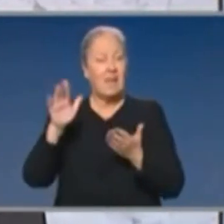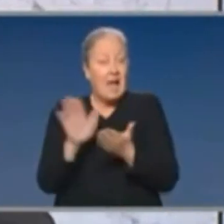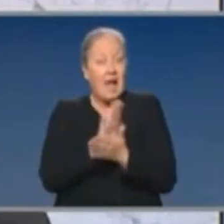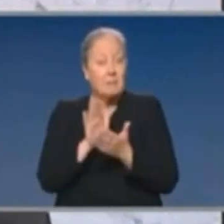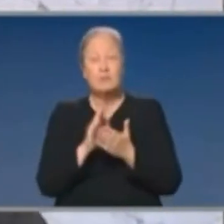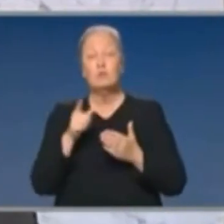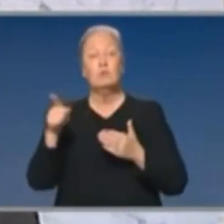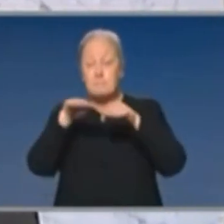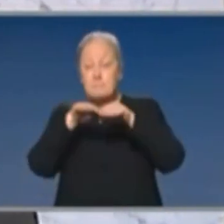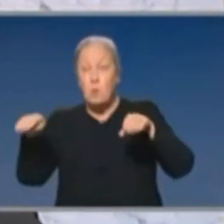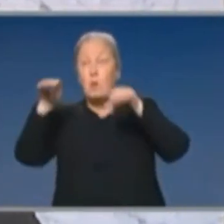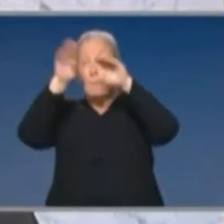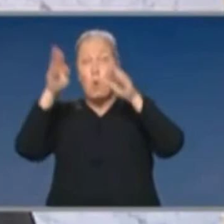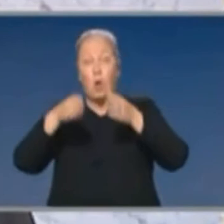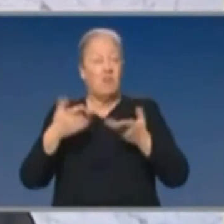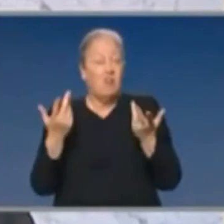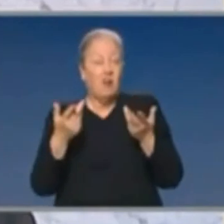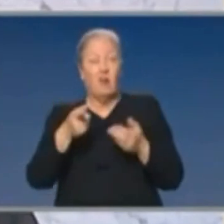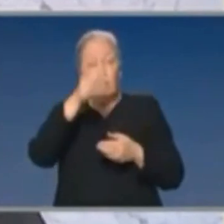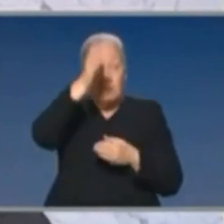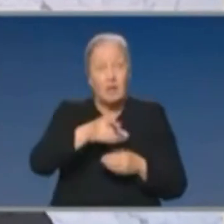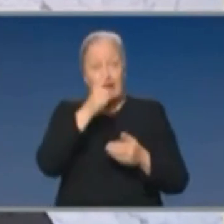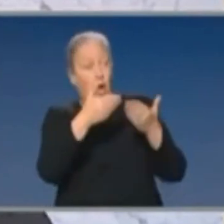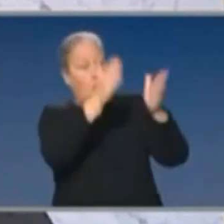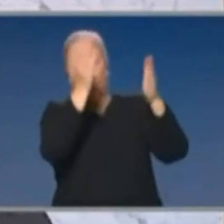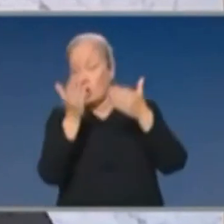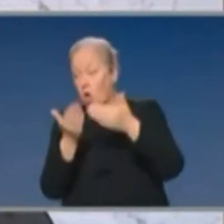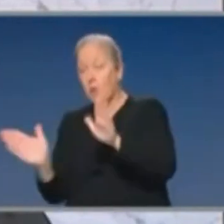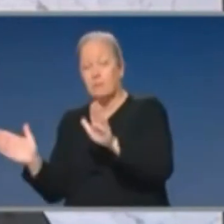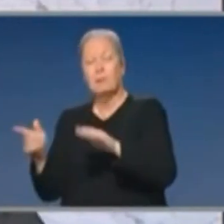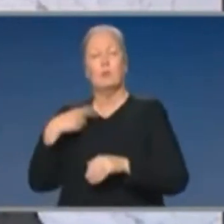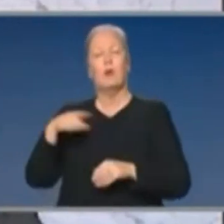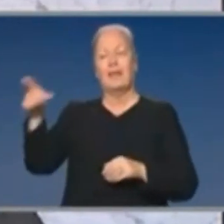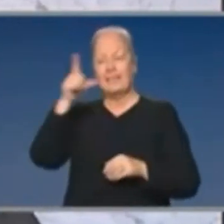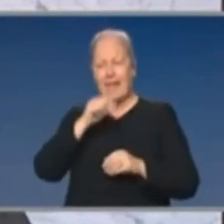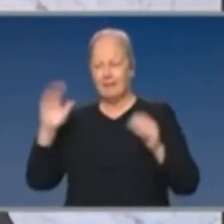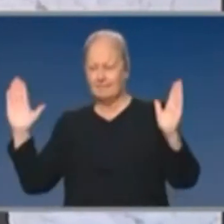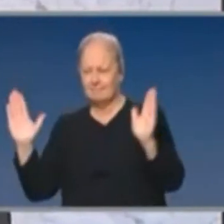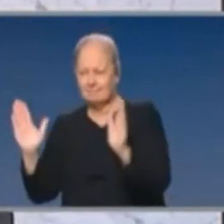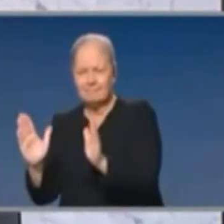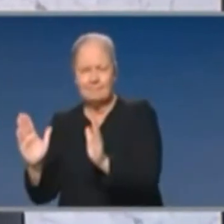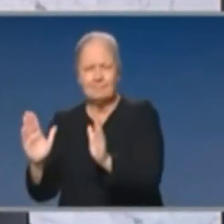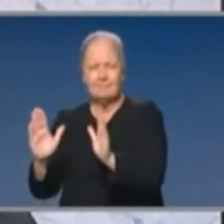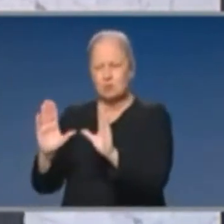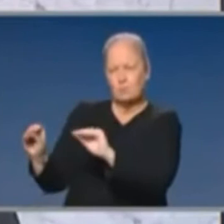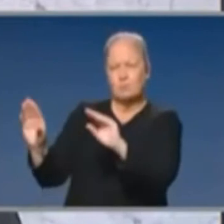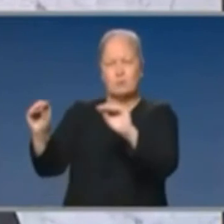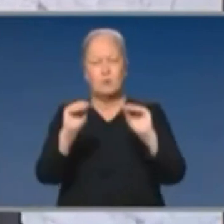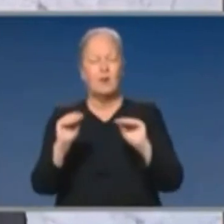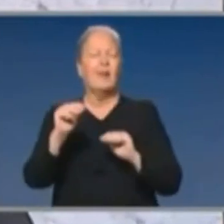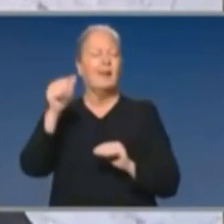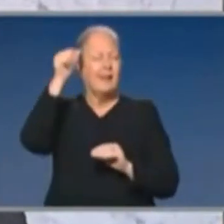borders because they're confident in their ability to contain the virus. Now, obviously, where there are hotspots,